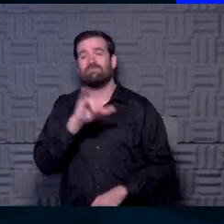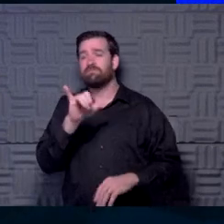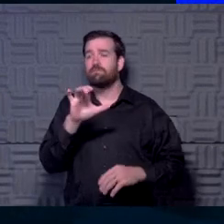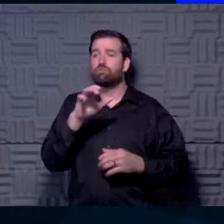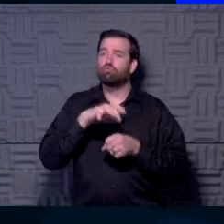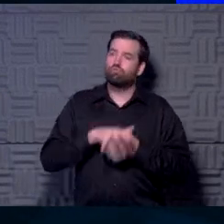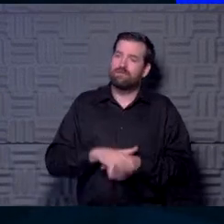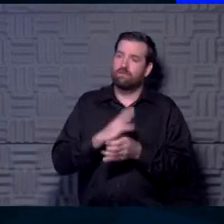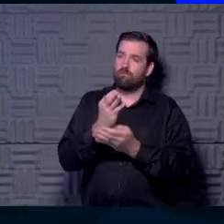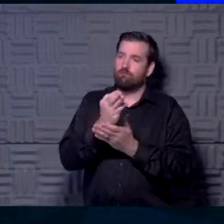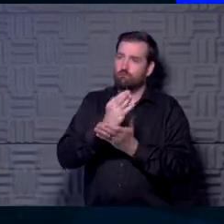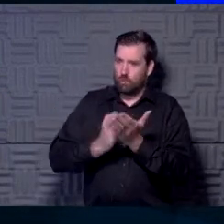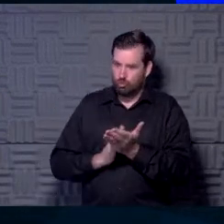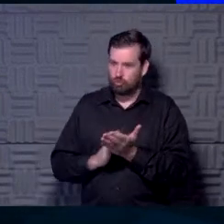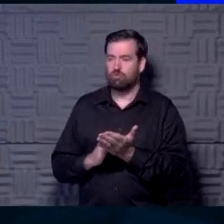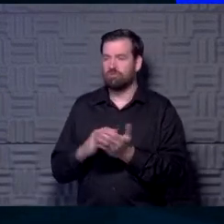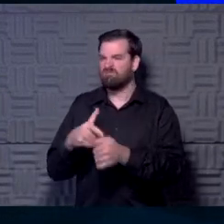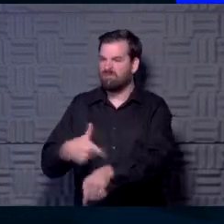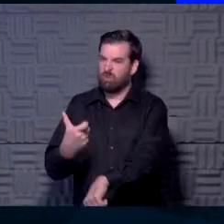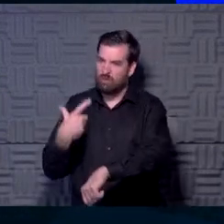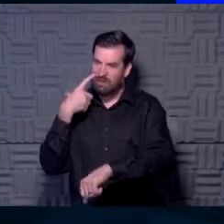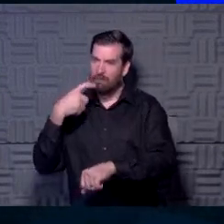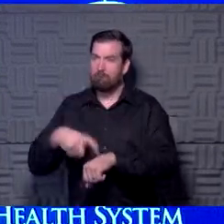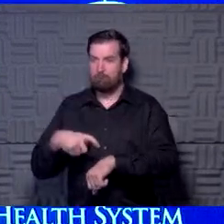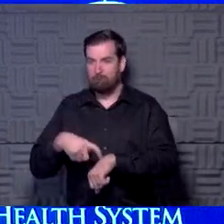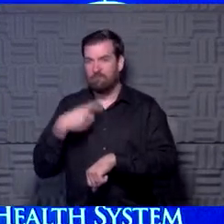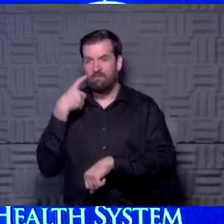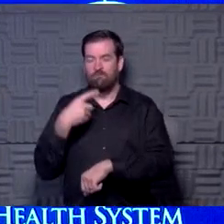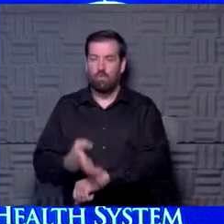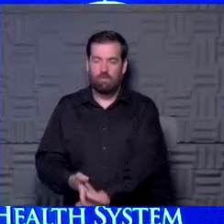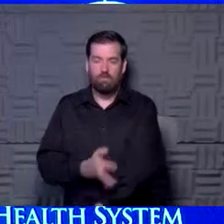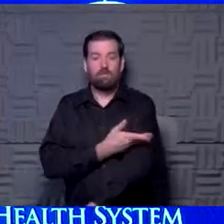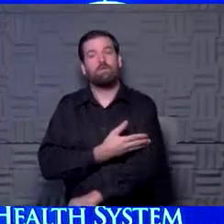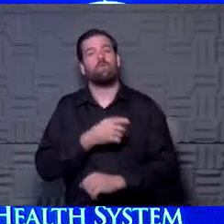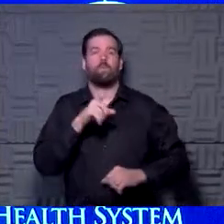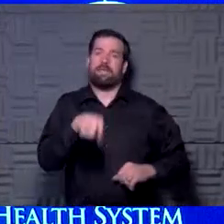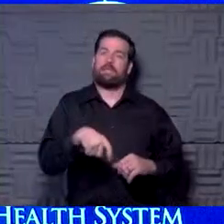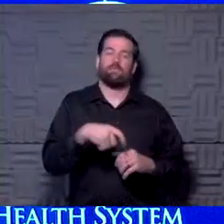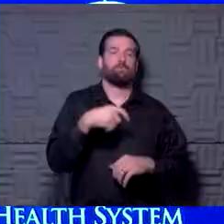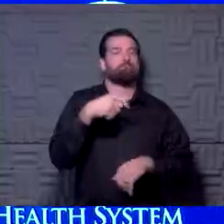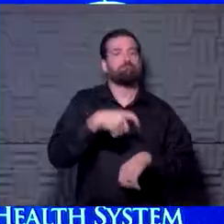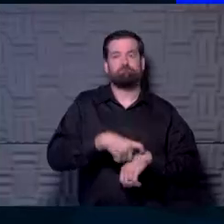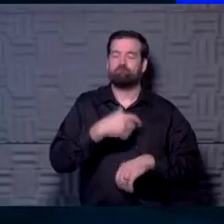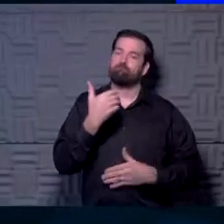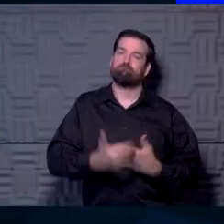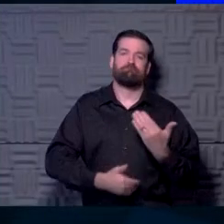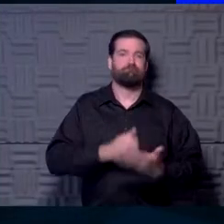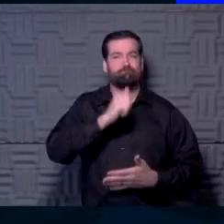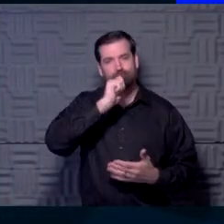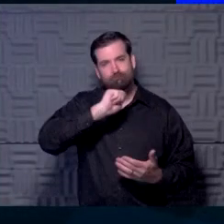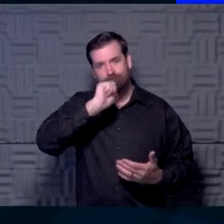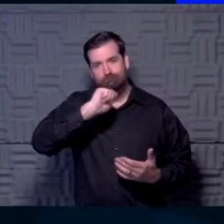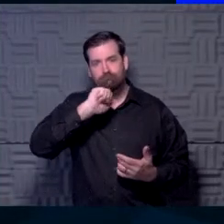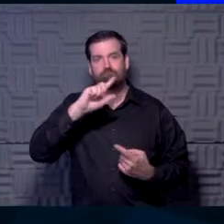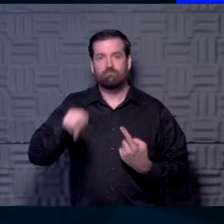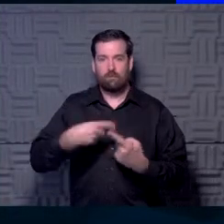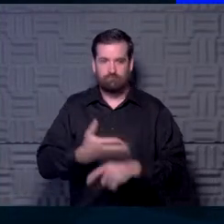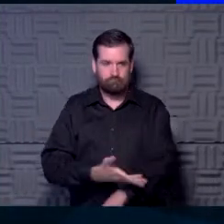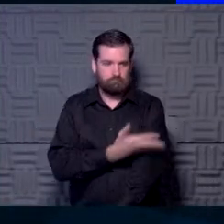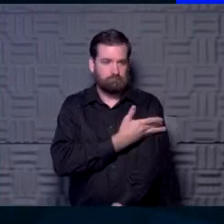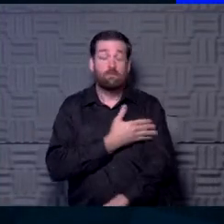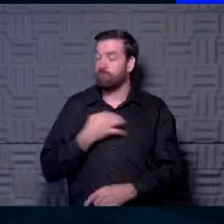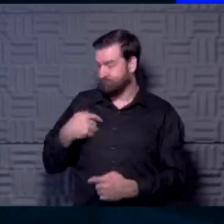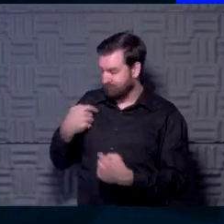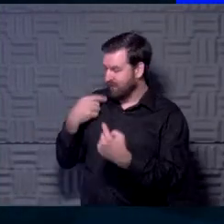while to recover. And I think what we're really saying is we need to take our time recovering from COVID. I agree. One